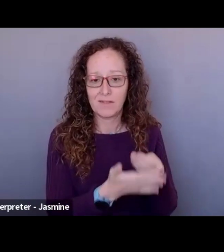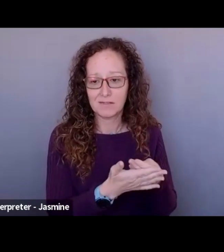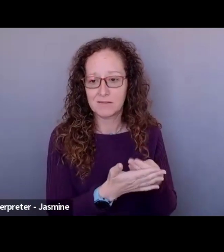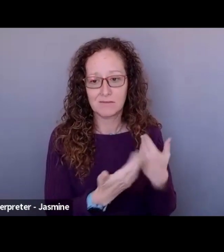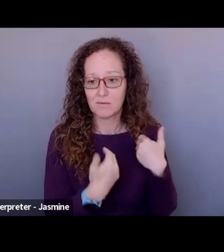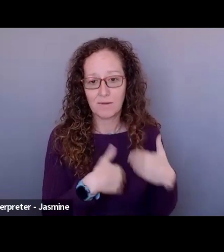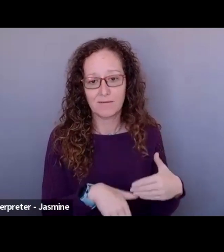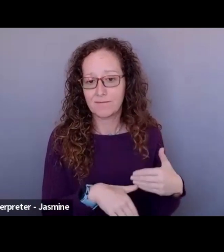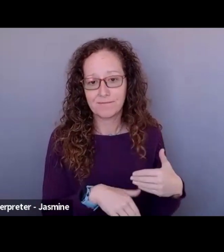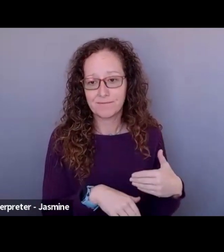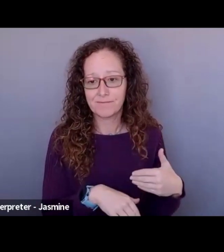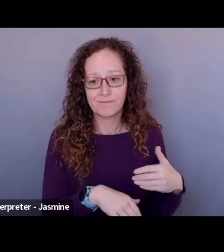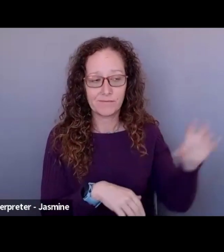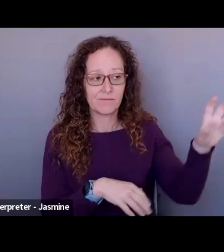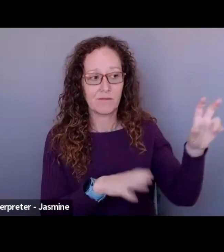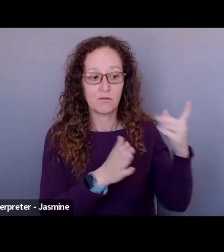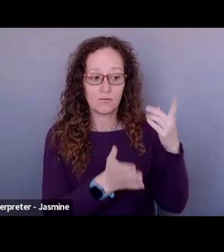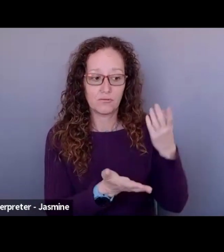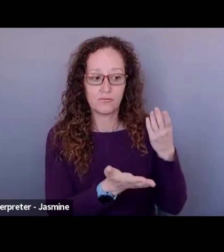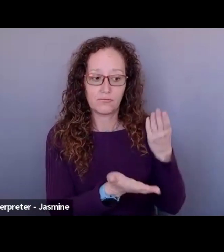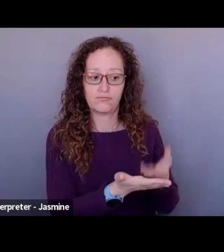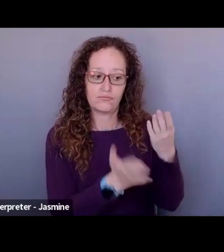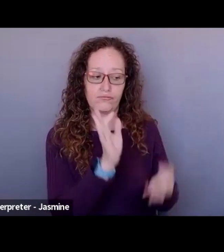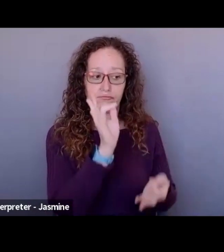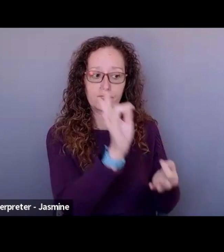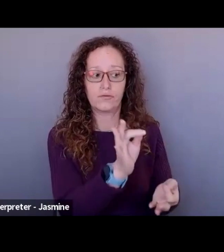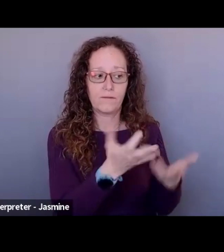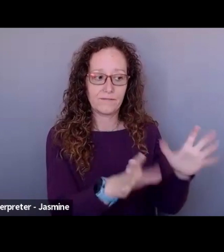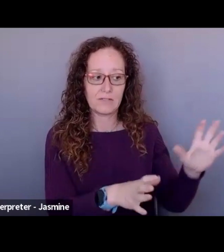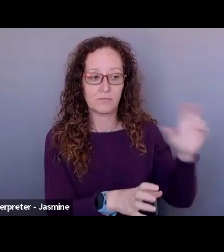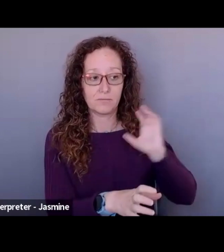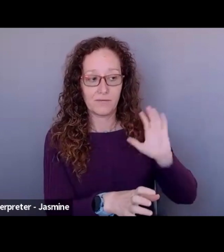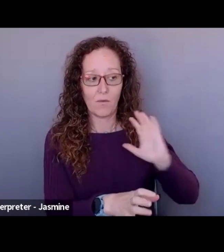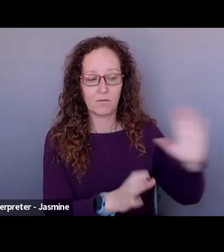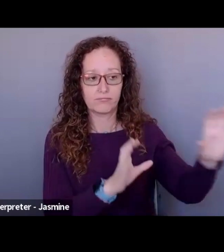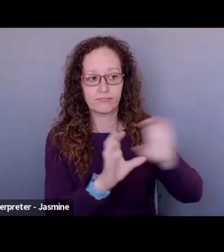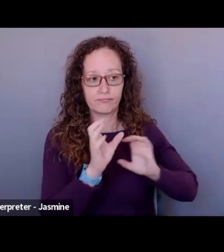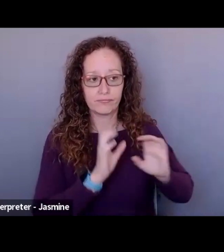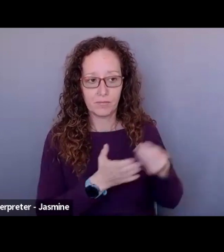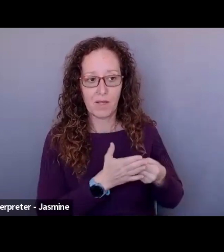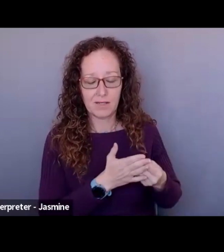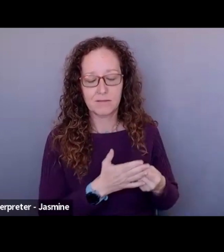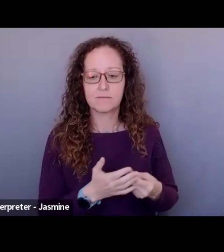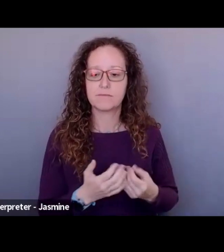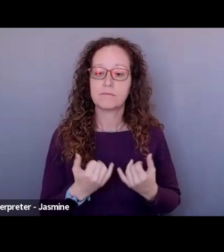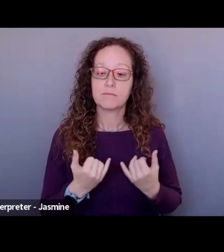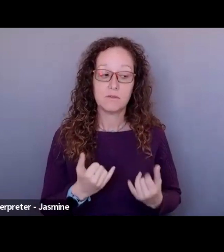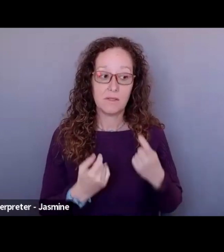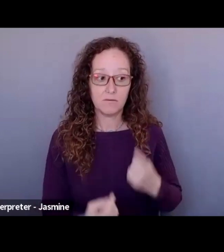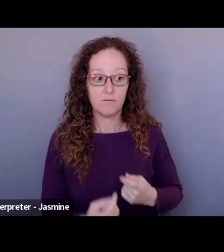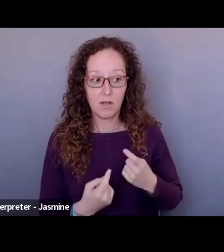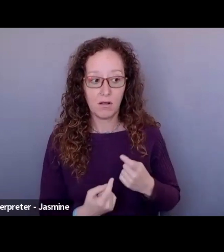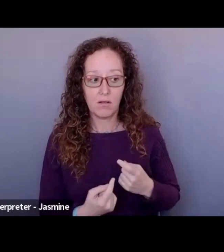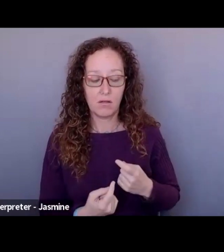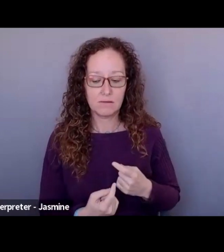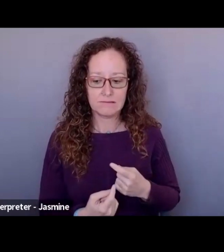uh, fund funders. And so they, they struggle with, you know, when funders look at them being limited